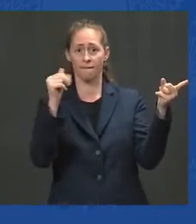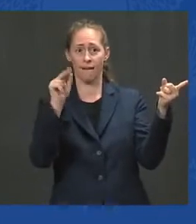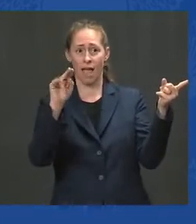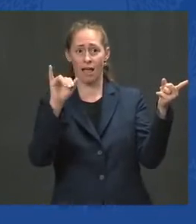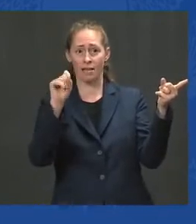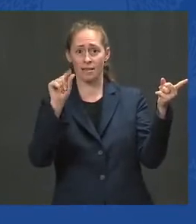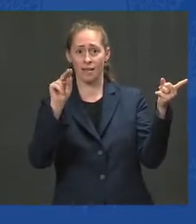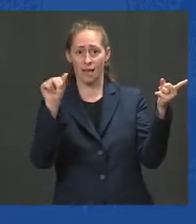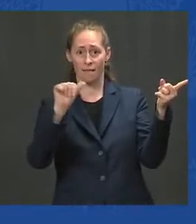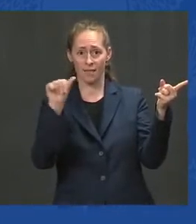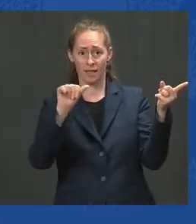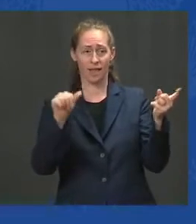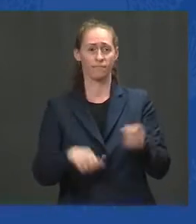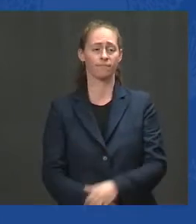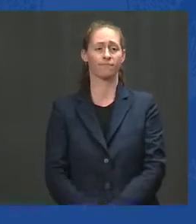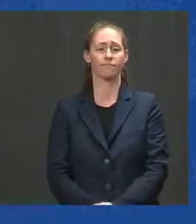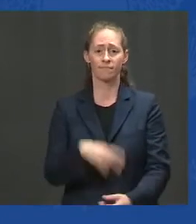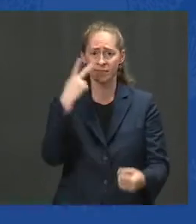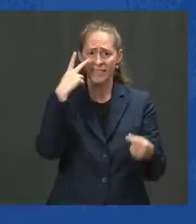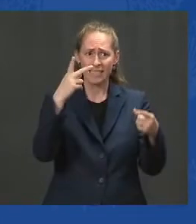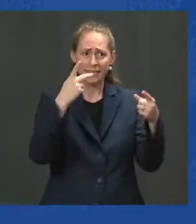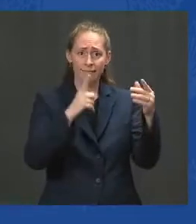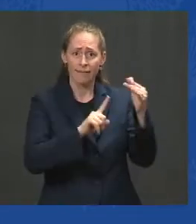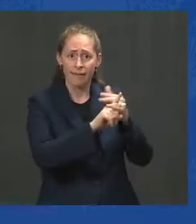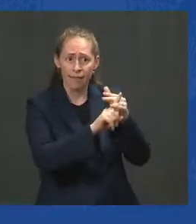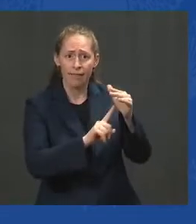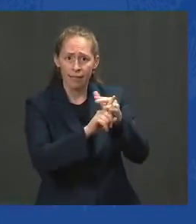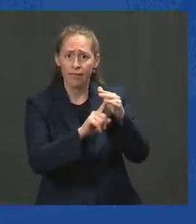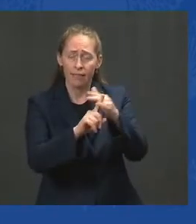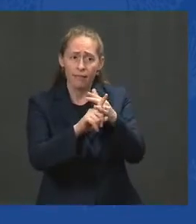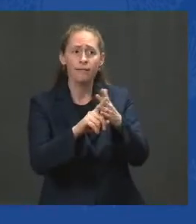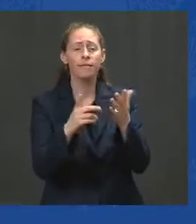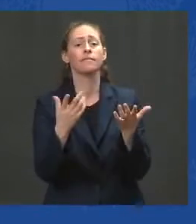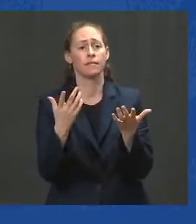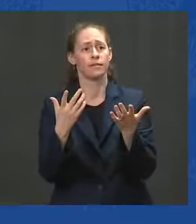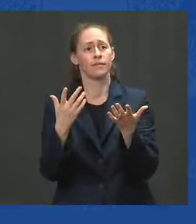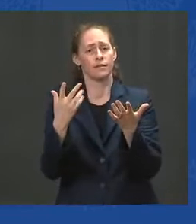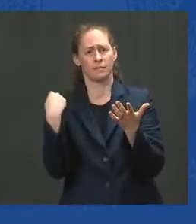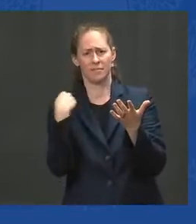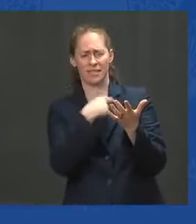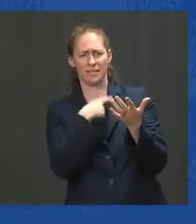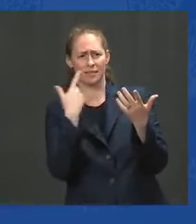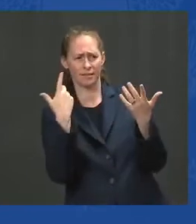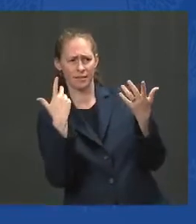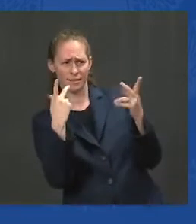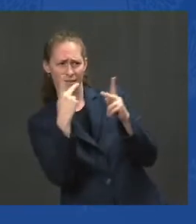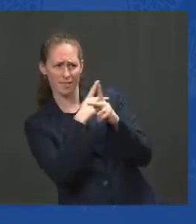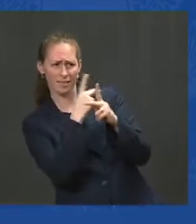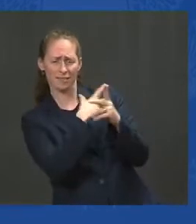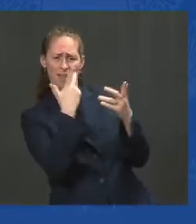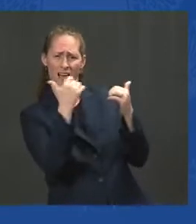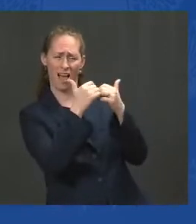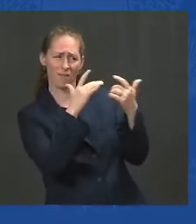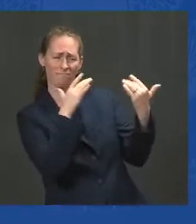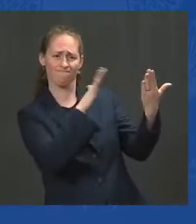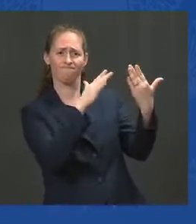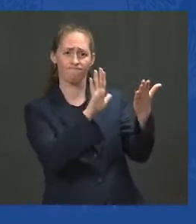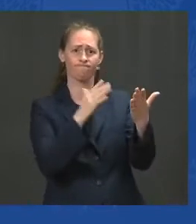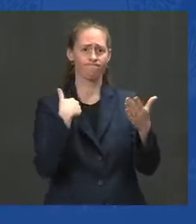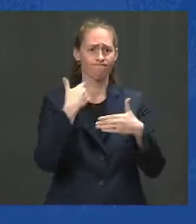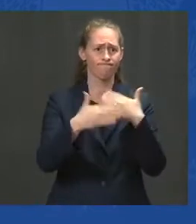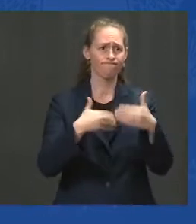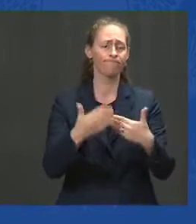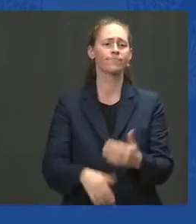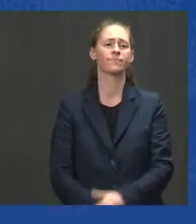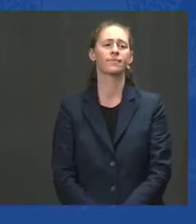week, and the steps we're taking to address the rapidly evolving events. My national security team and I have been closely